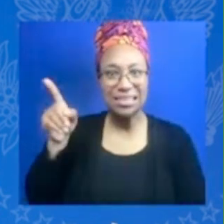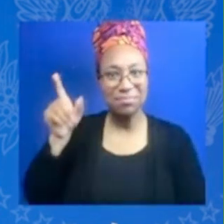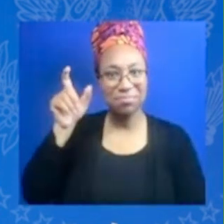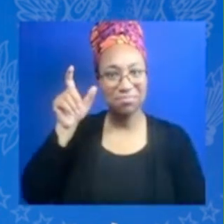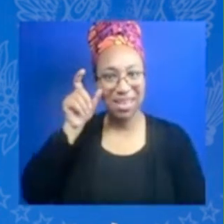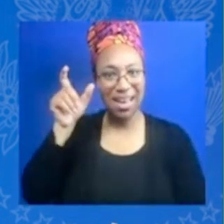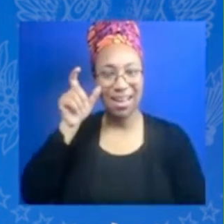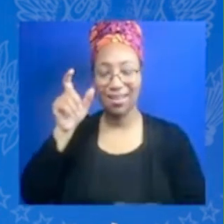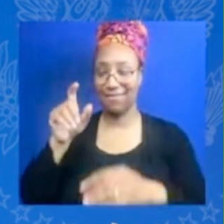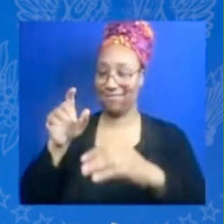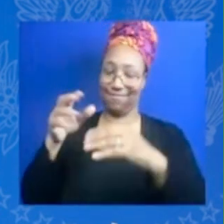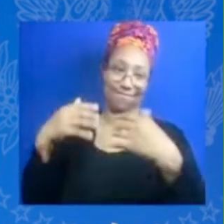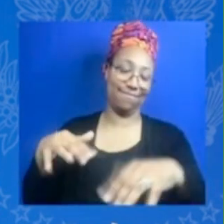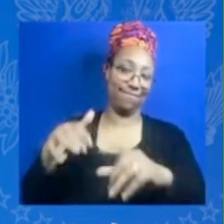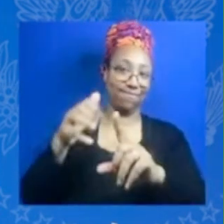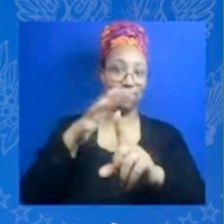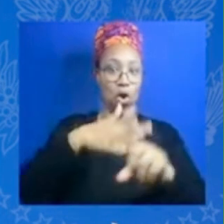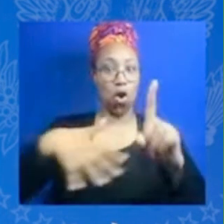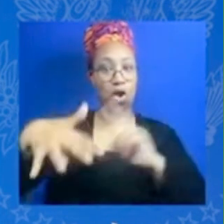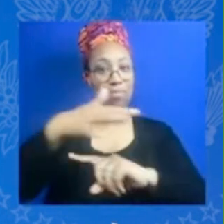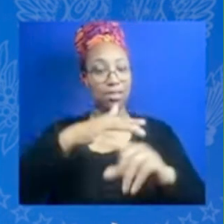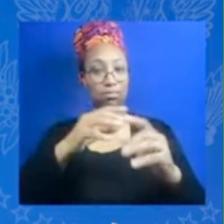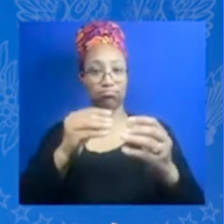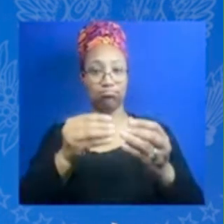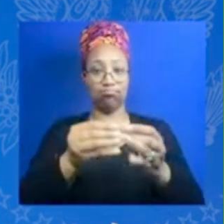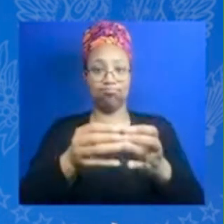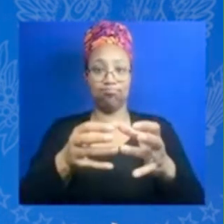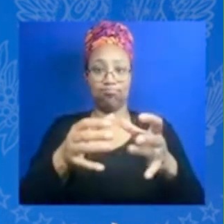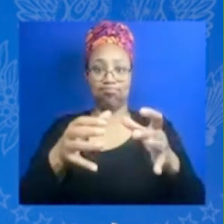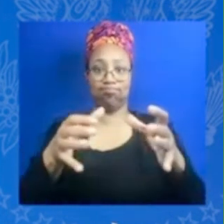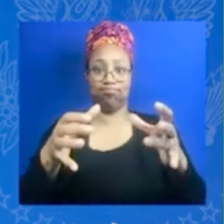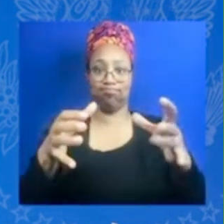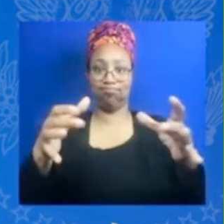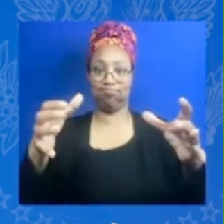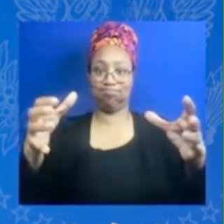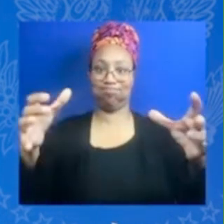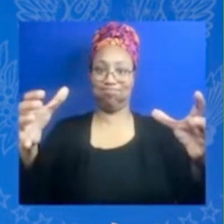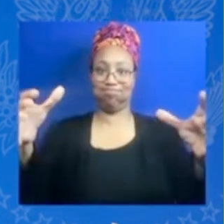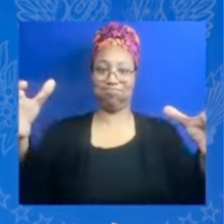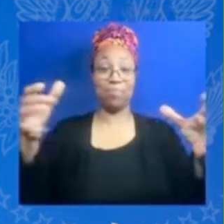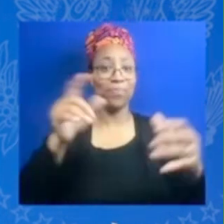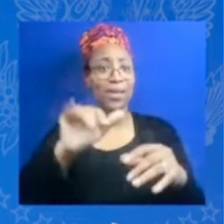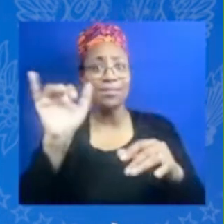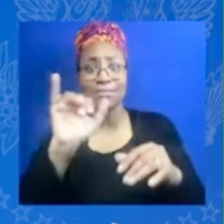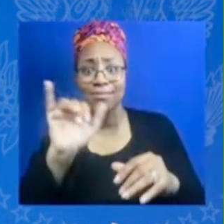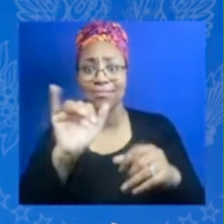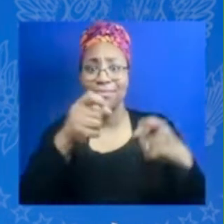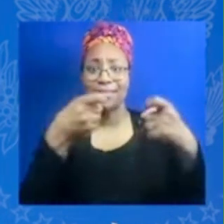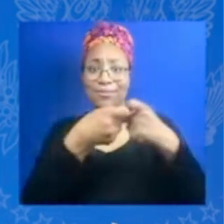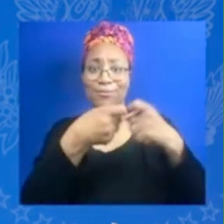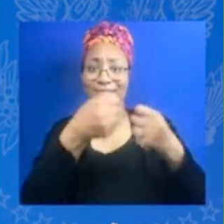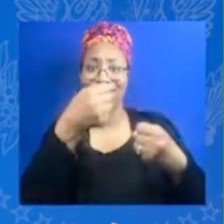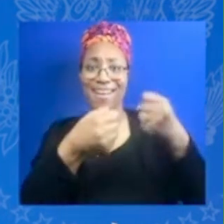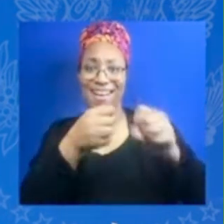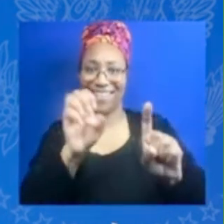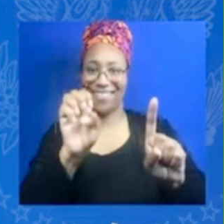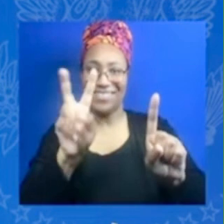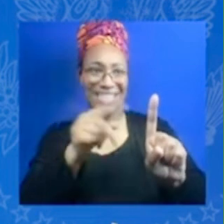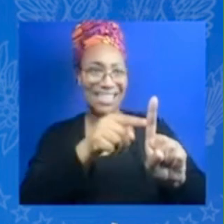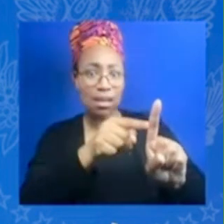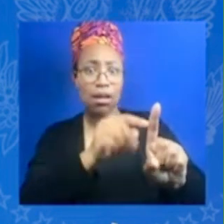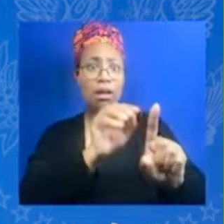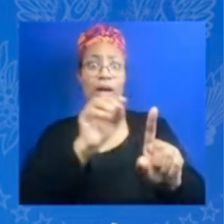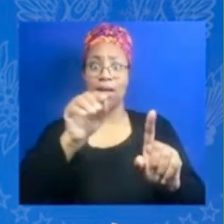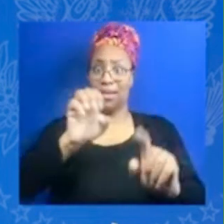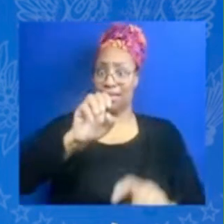people in to build the electric vehicle charging stations that we are making right in the city of Detroit so there are not